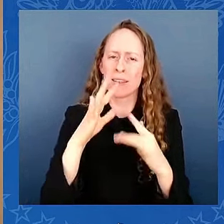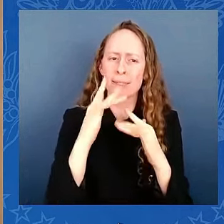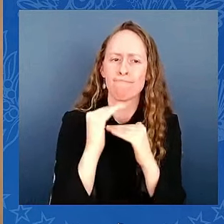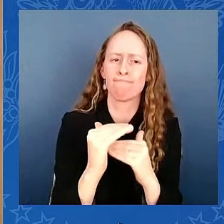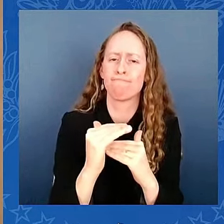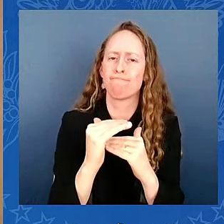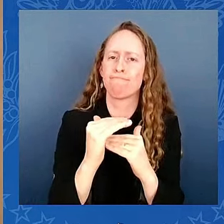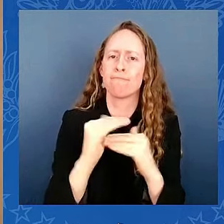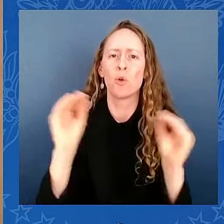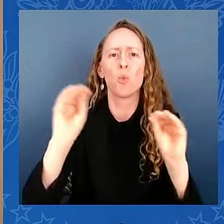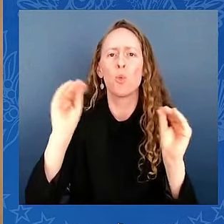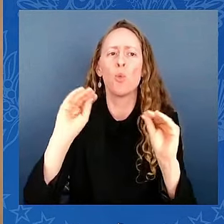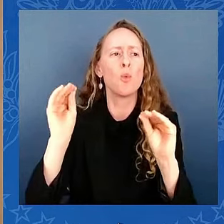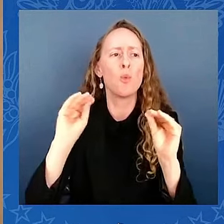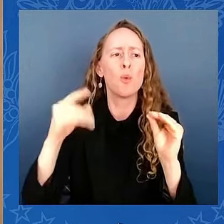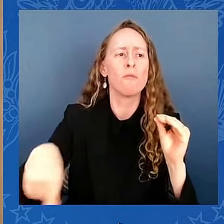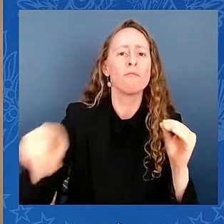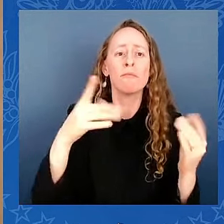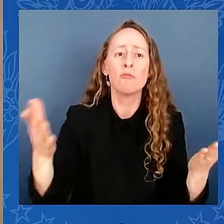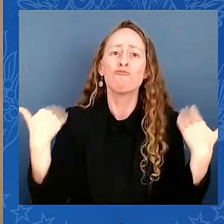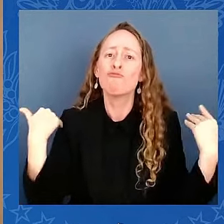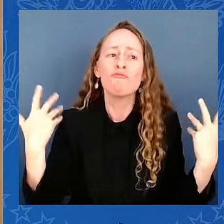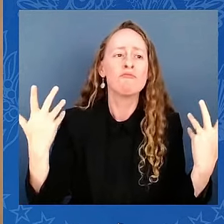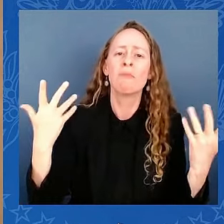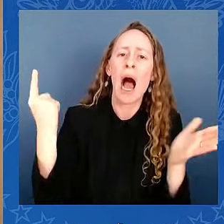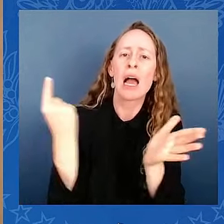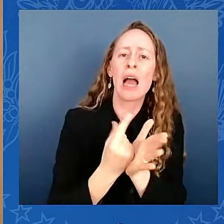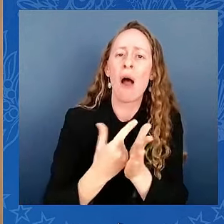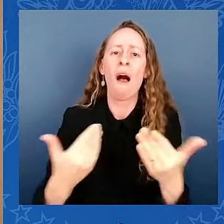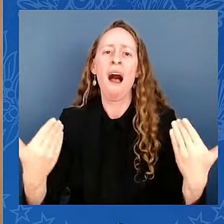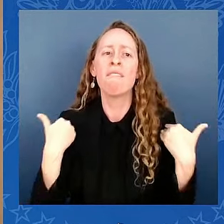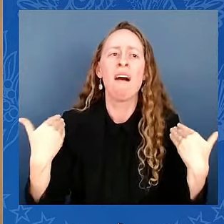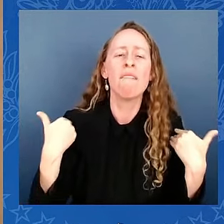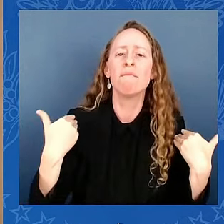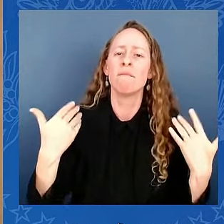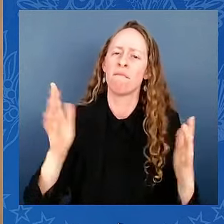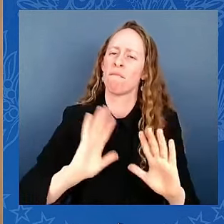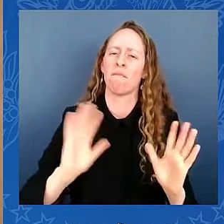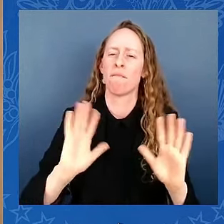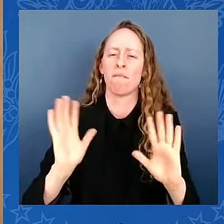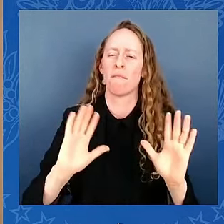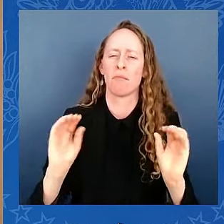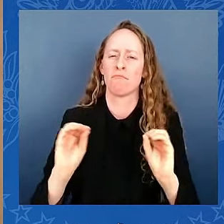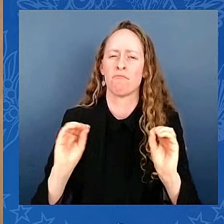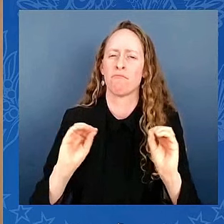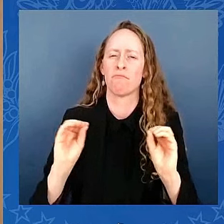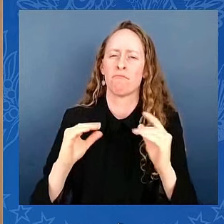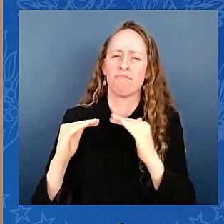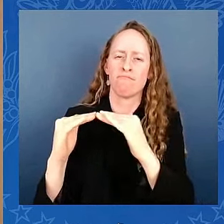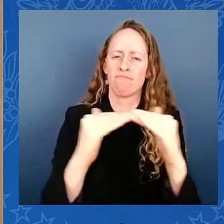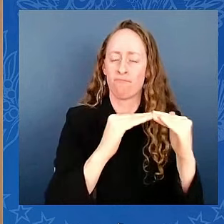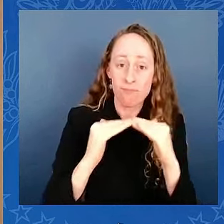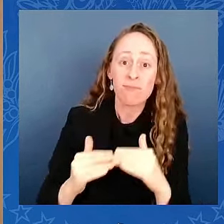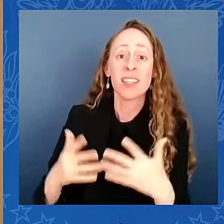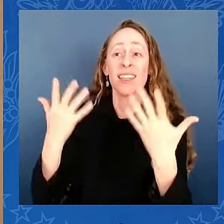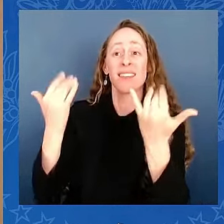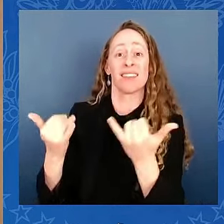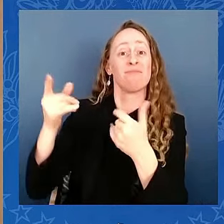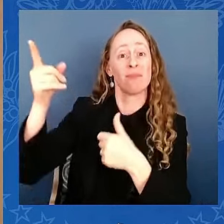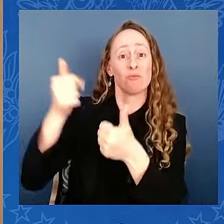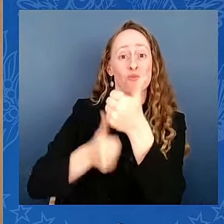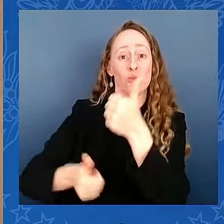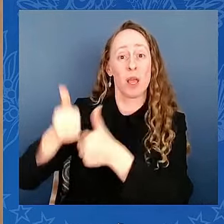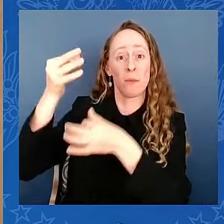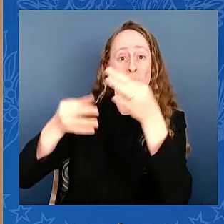Now, over 200 years later, with today's Supreme Court decision, once again, it will depend on the character of the men and women